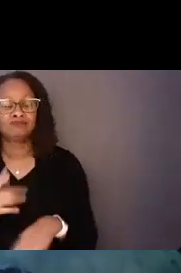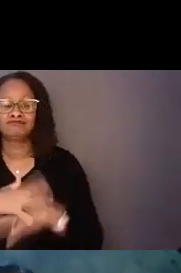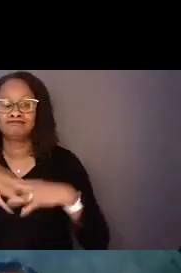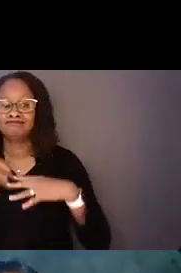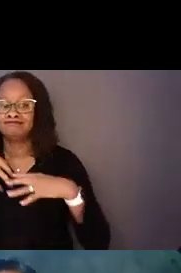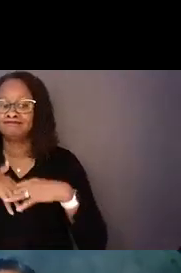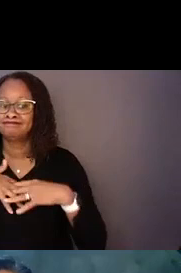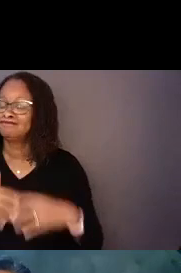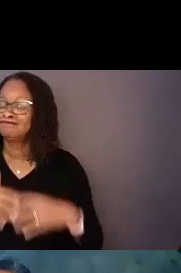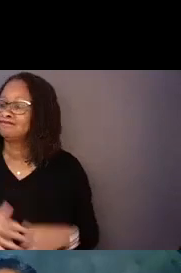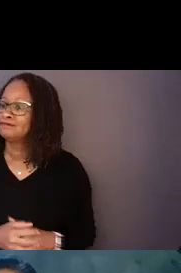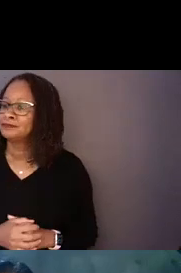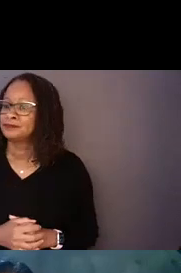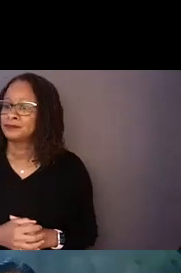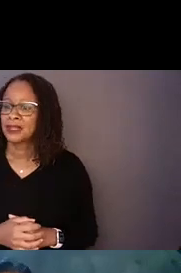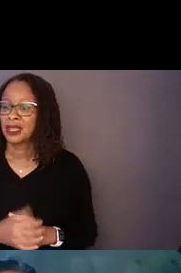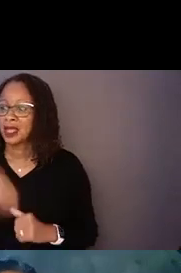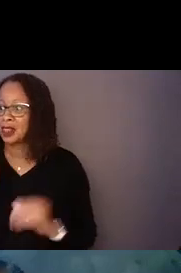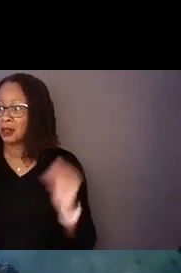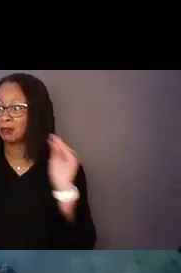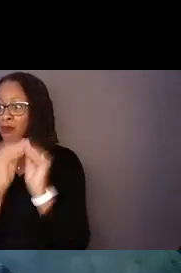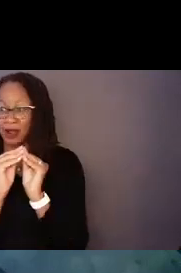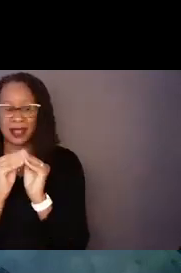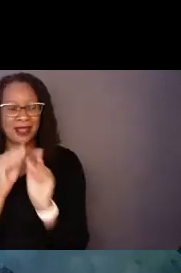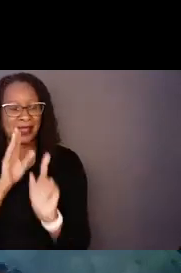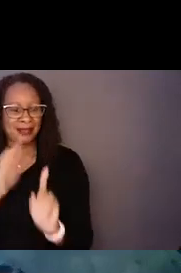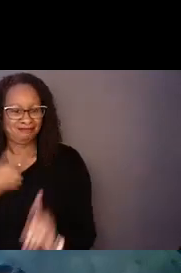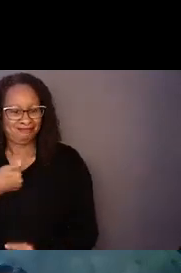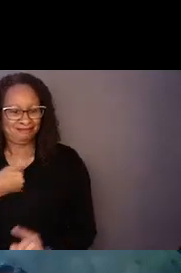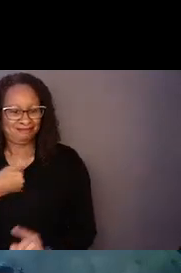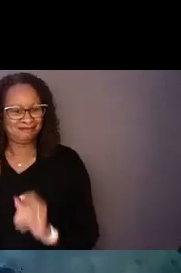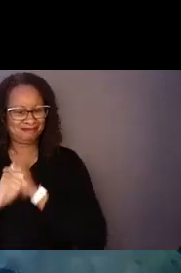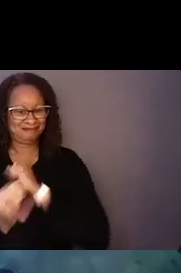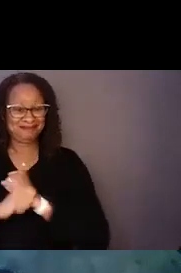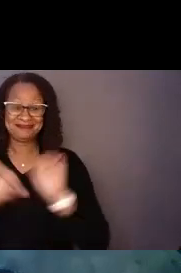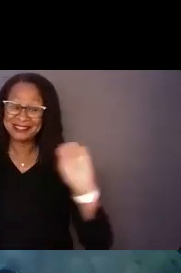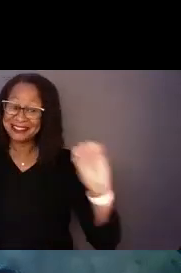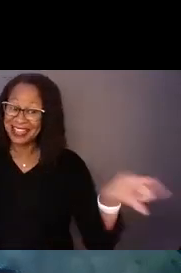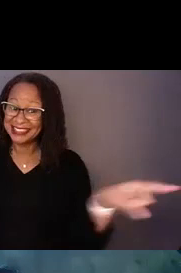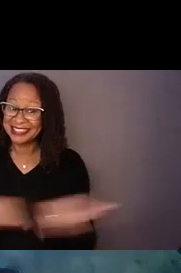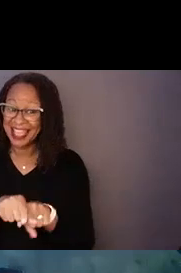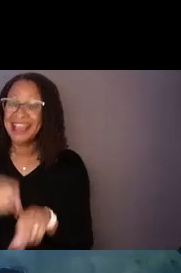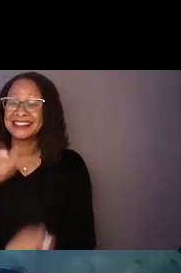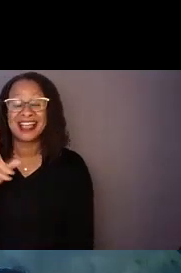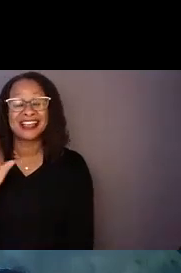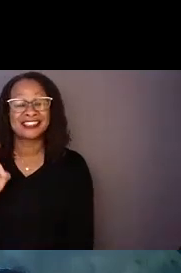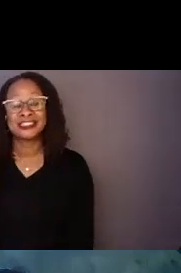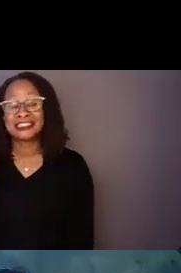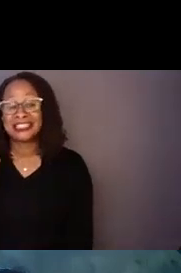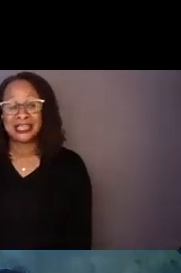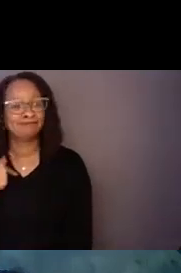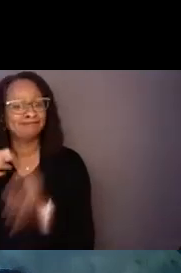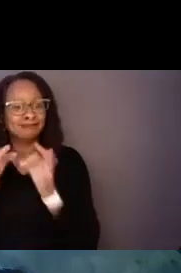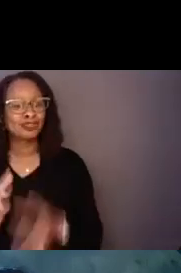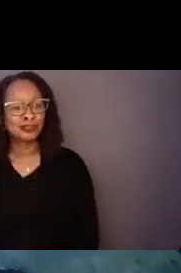A little more self-promotion is, yes, as you mentioned, this is what I do. I'm an interpreter.